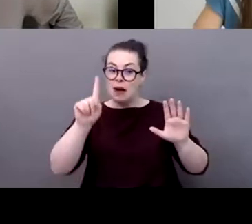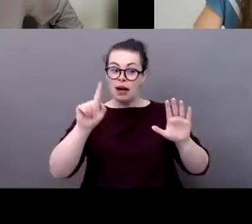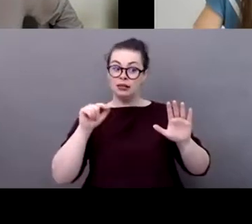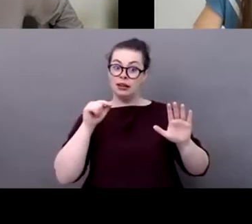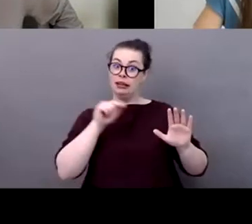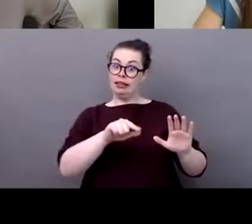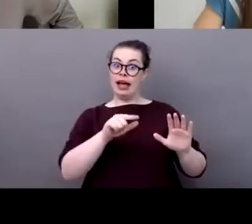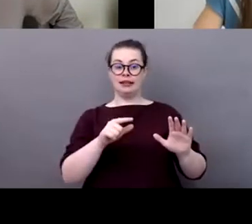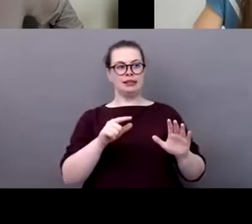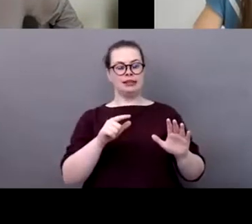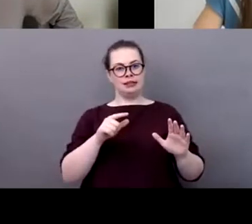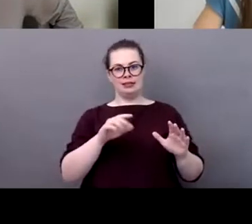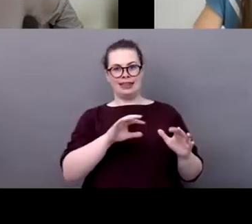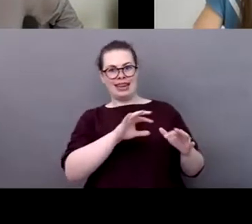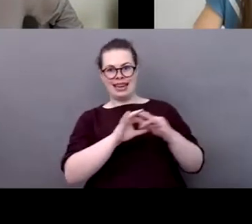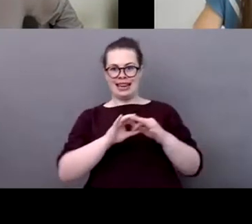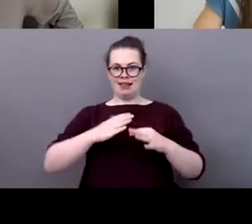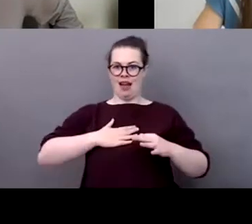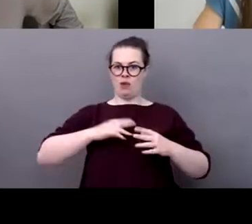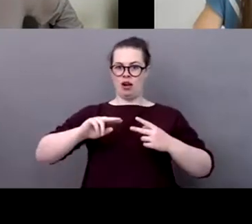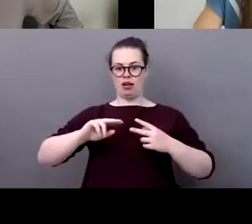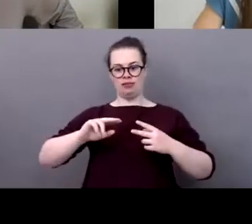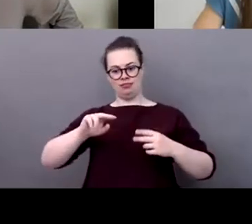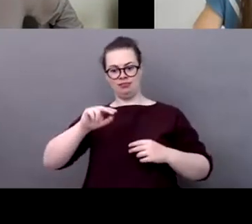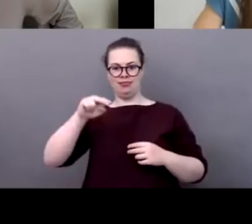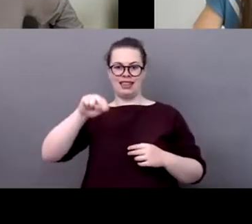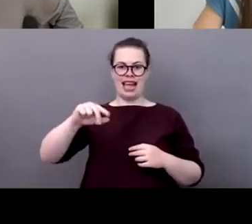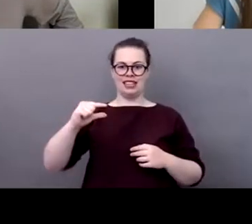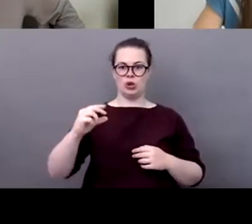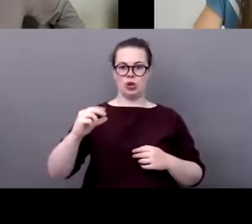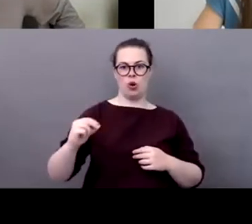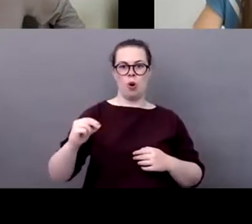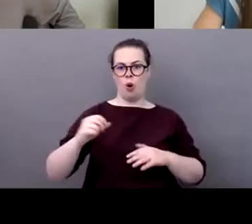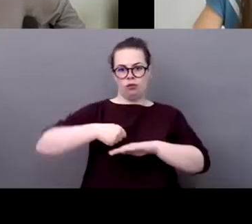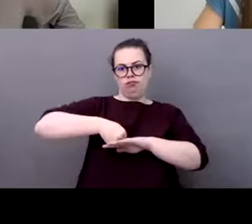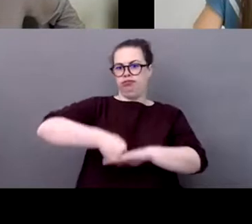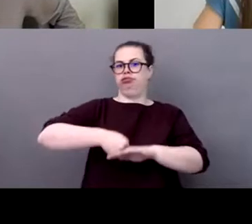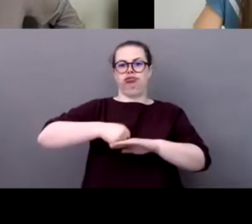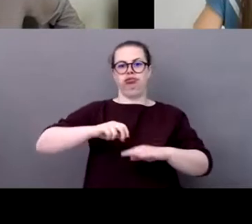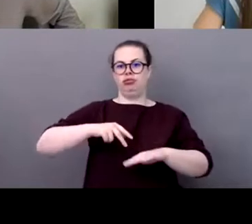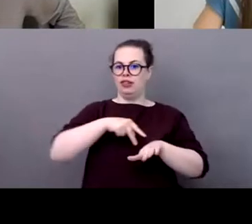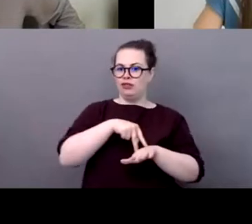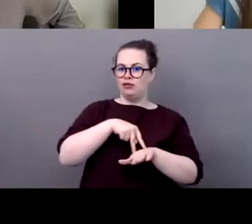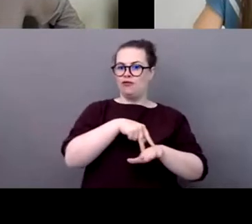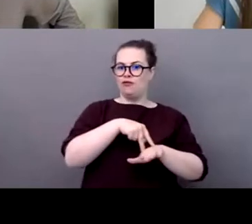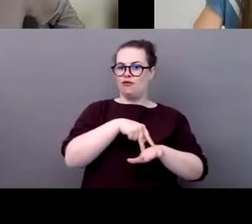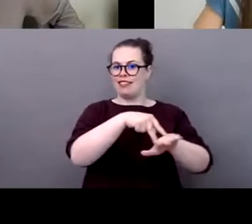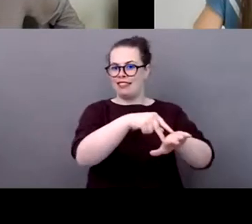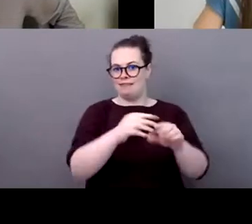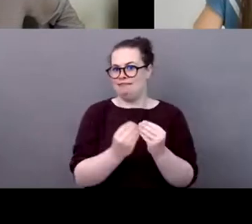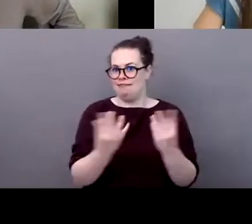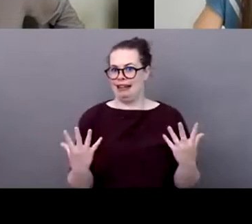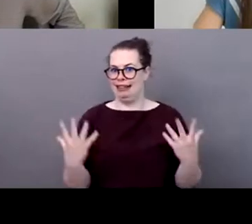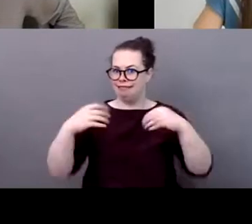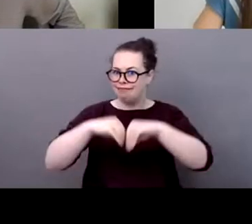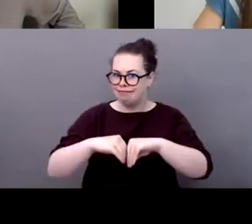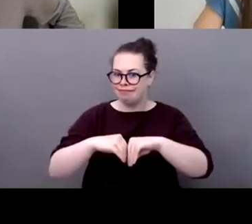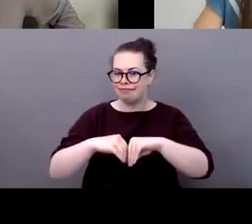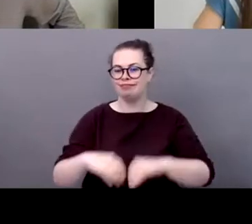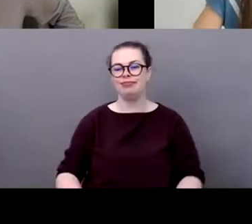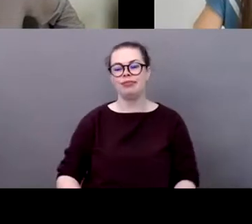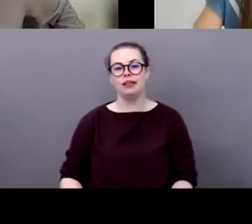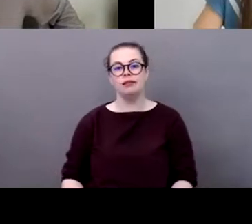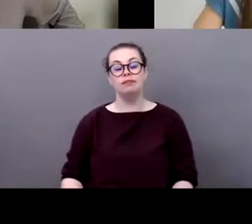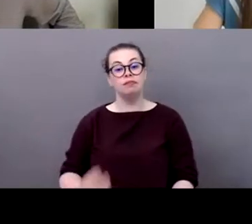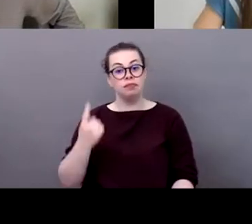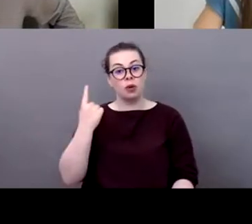dna of the ngo uh and and for us all the sports like is really i mean one one of the pioneer you know in terms of